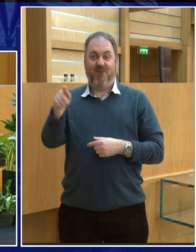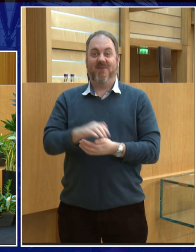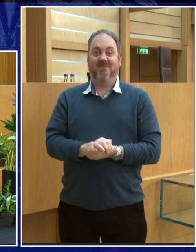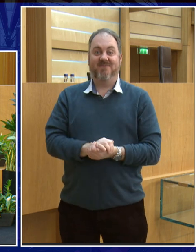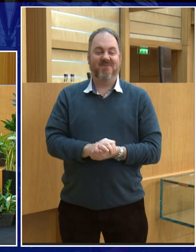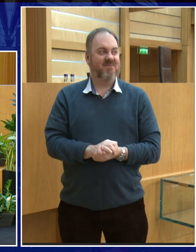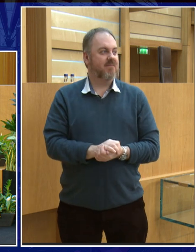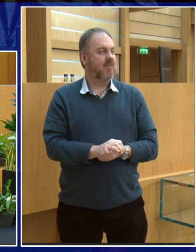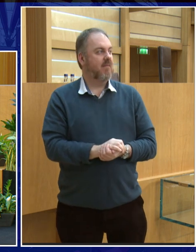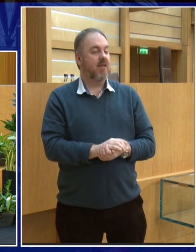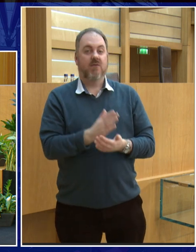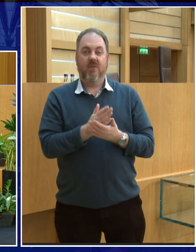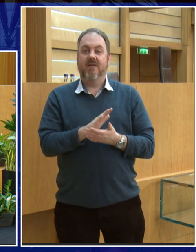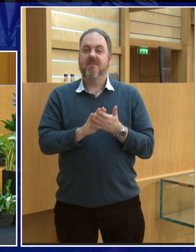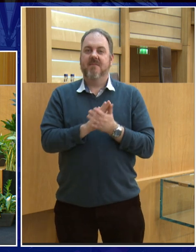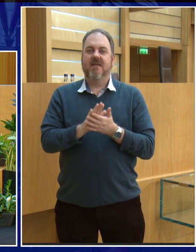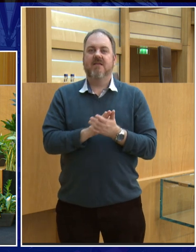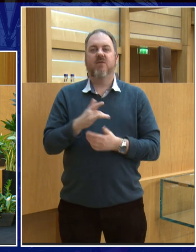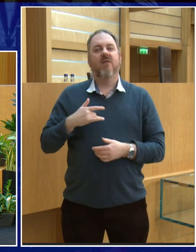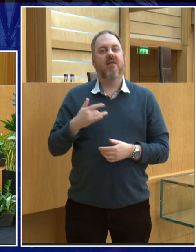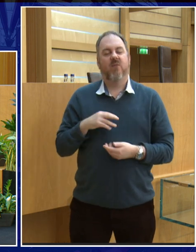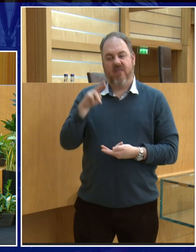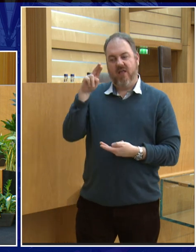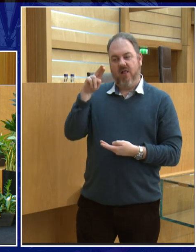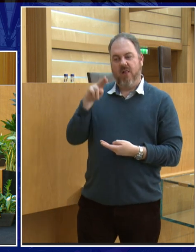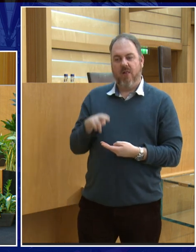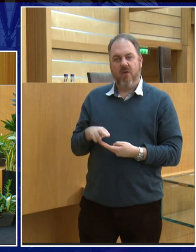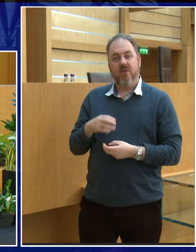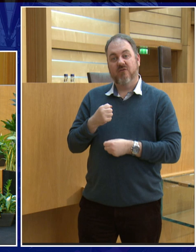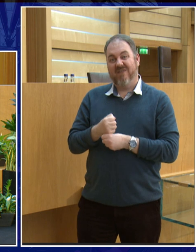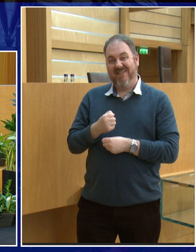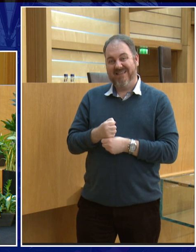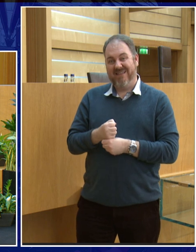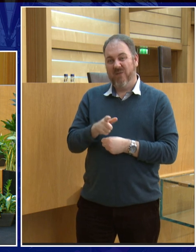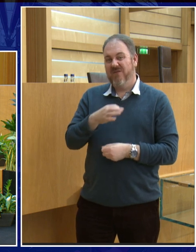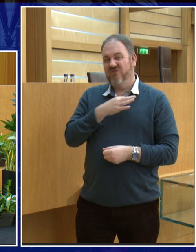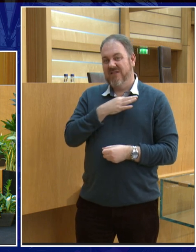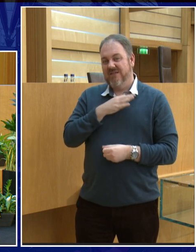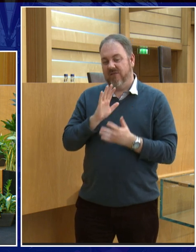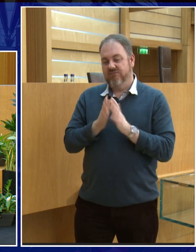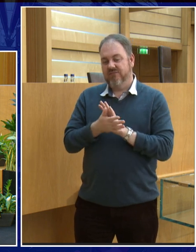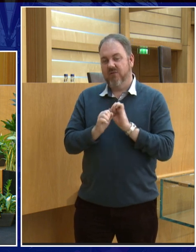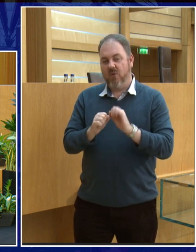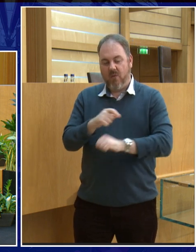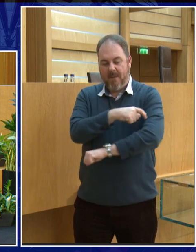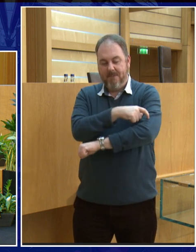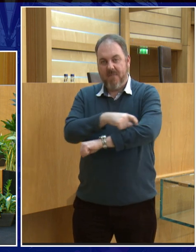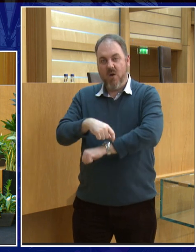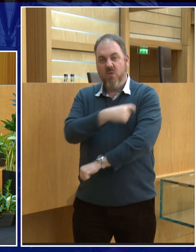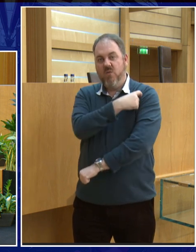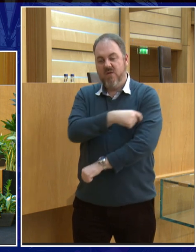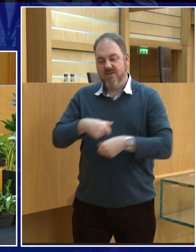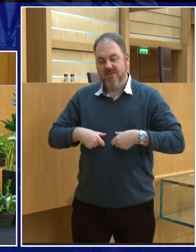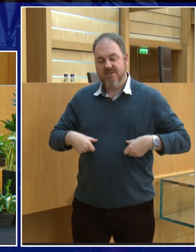aside, if you're living in less gravity, then your bones suffer from something called osteoporosis. Because they're not working against Earth's